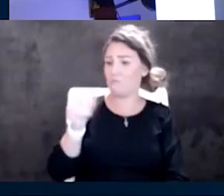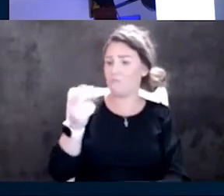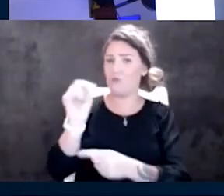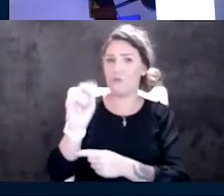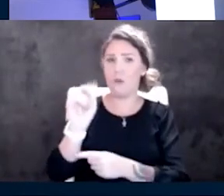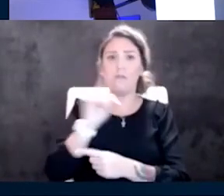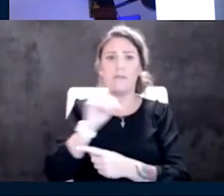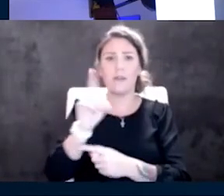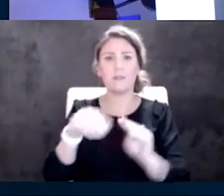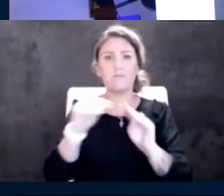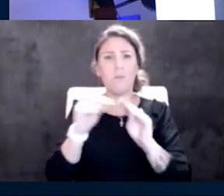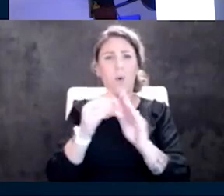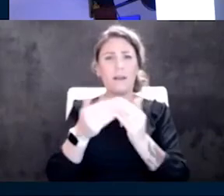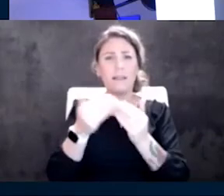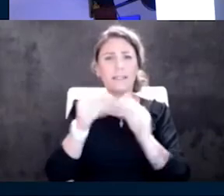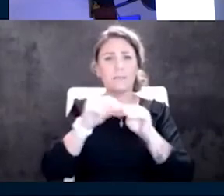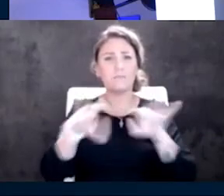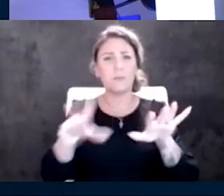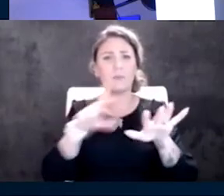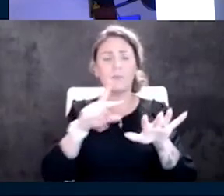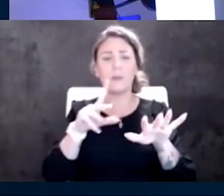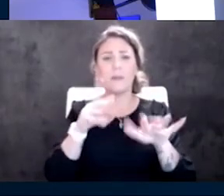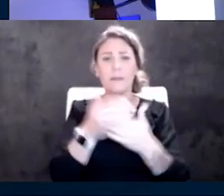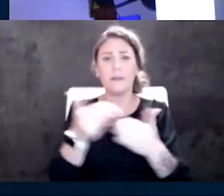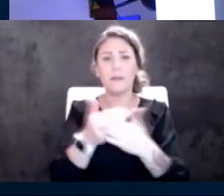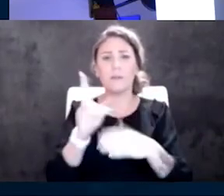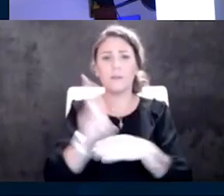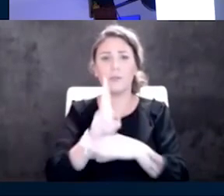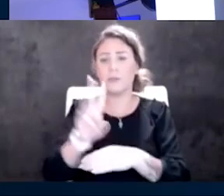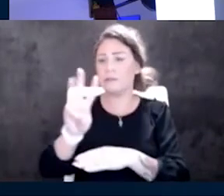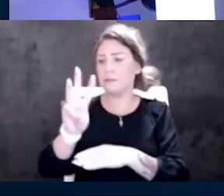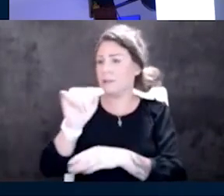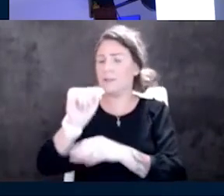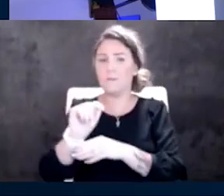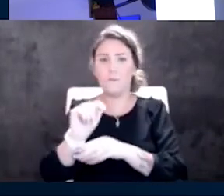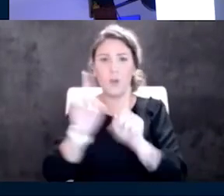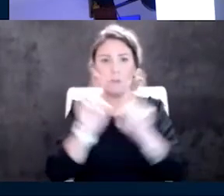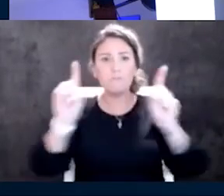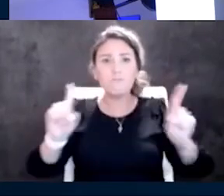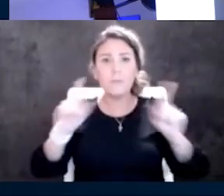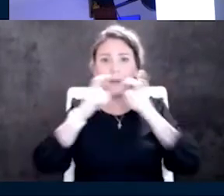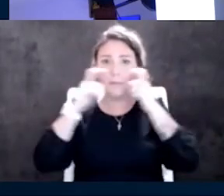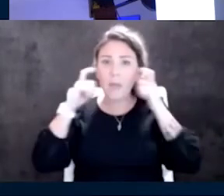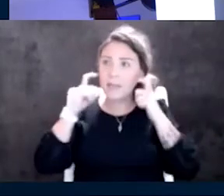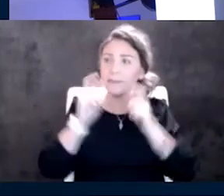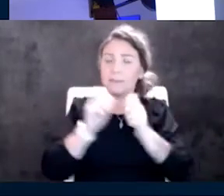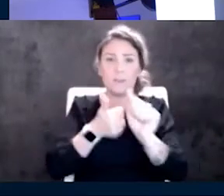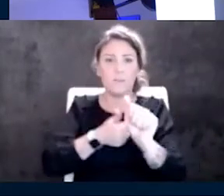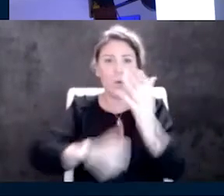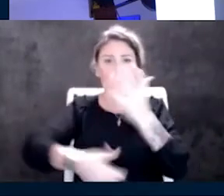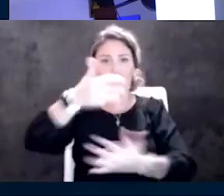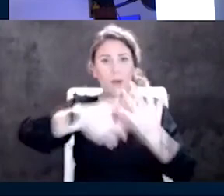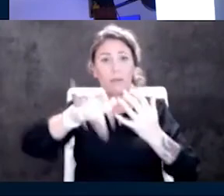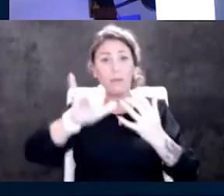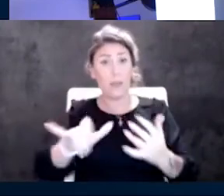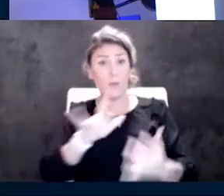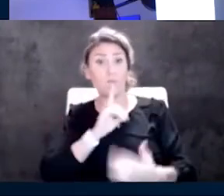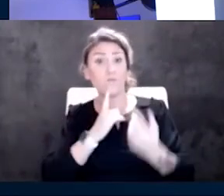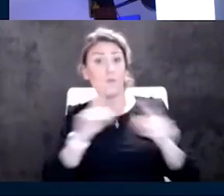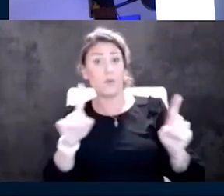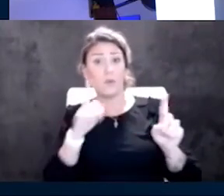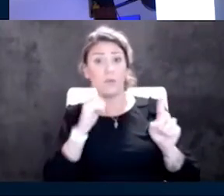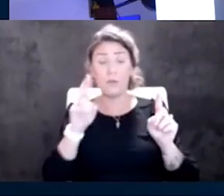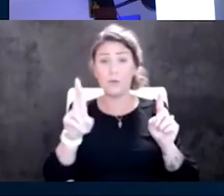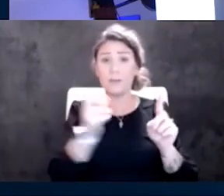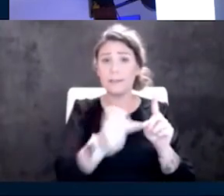are the tools that we've been using, like the six-foot distancing and the masking and the staying away from crowds, is that really working? Or as several people have